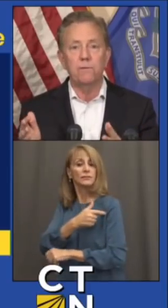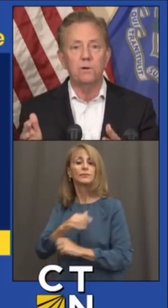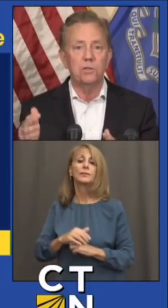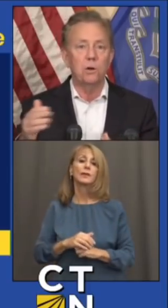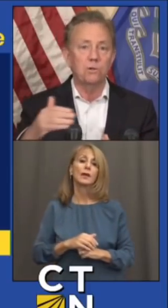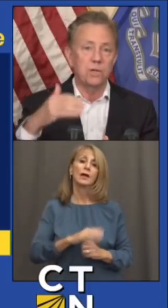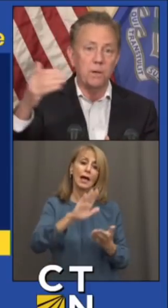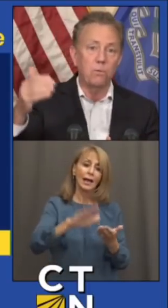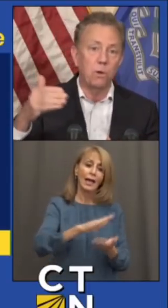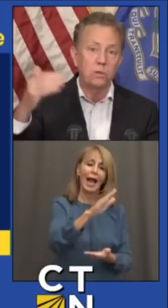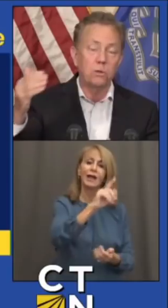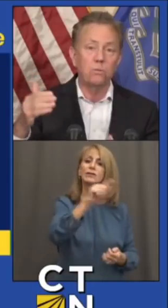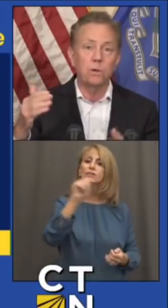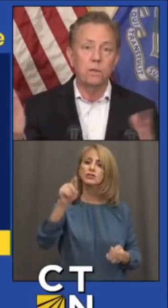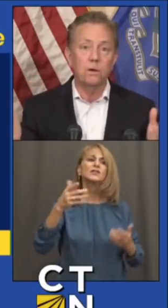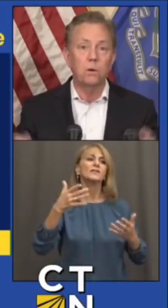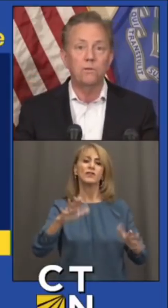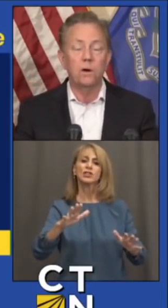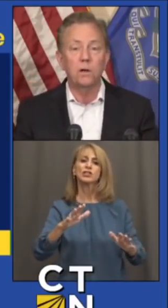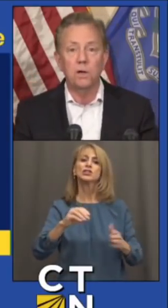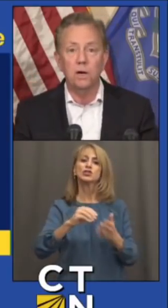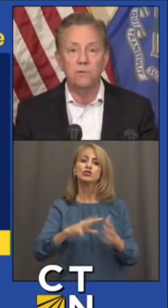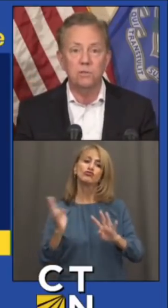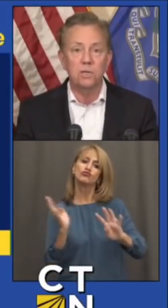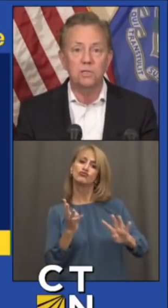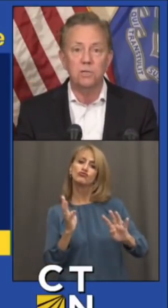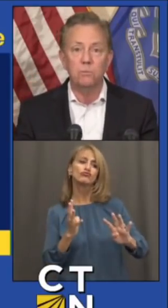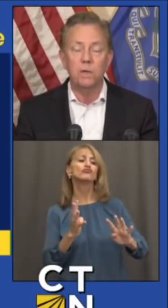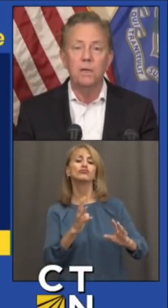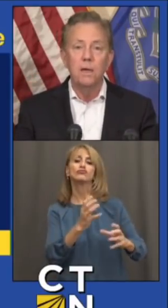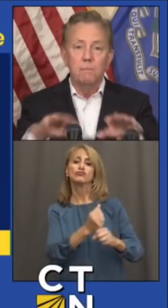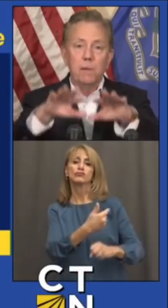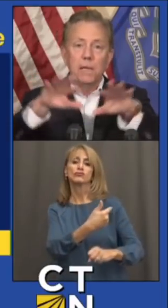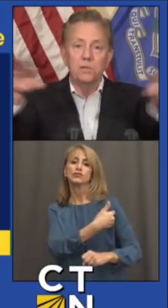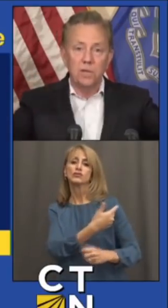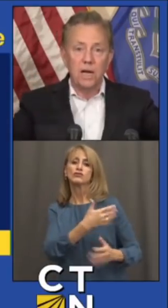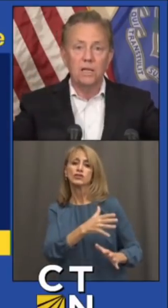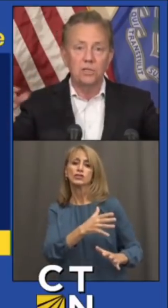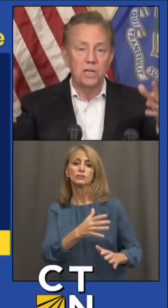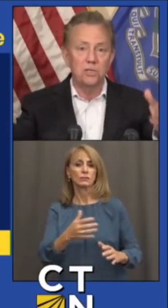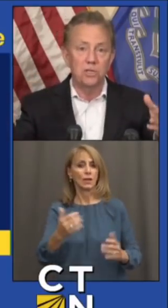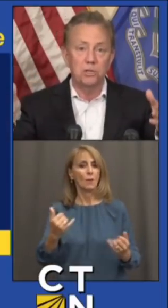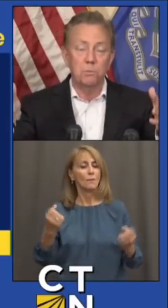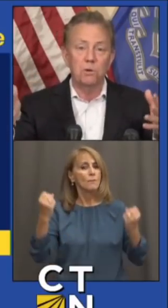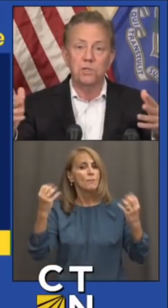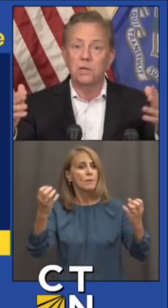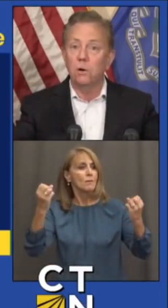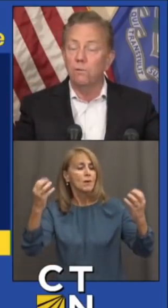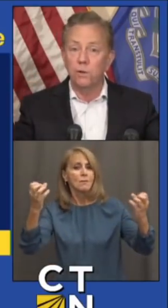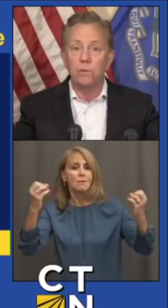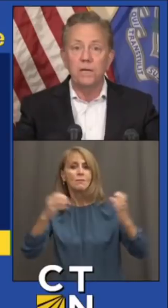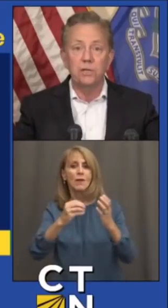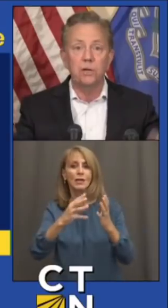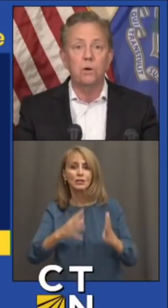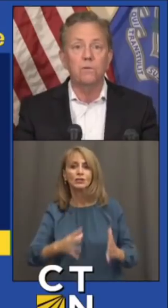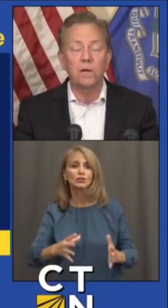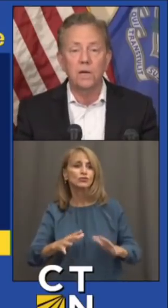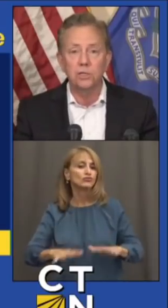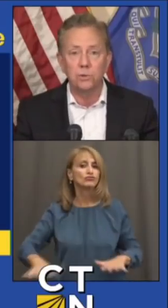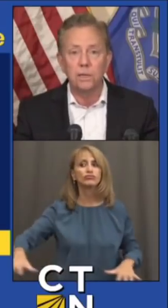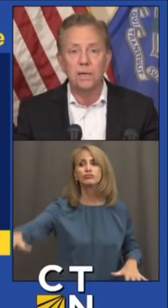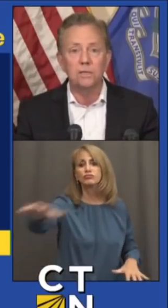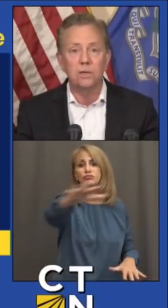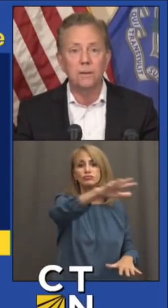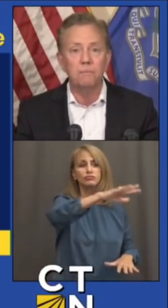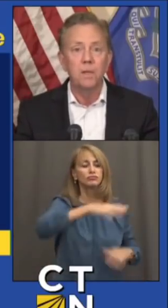completed their first dose, something I worked on with all of our other governors, because there'll be millions of college kids dispersing over the region and over